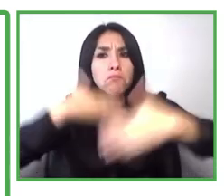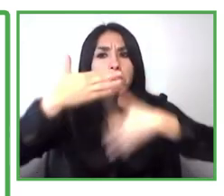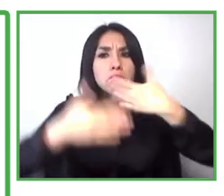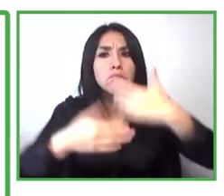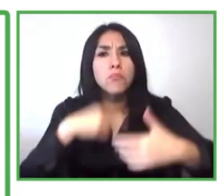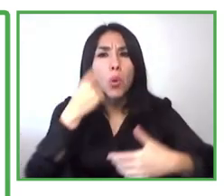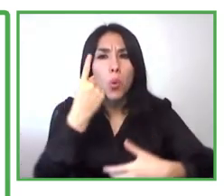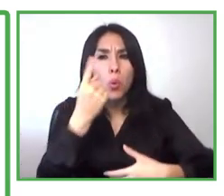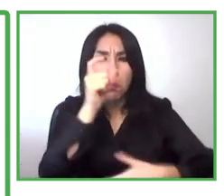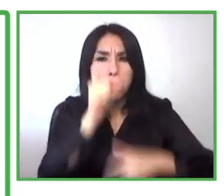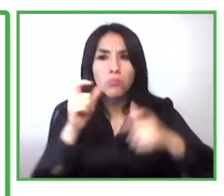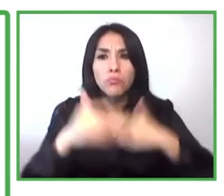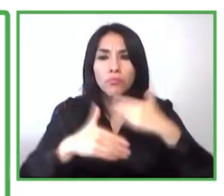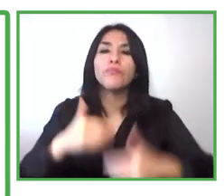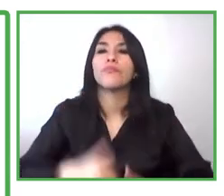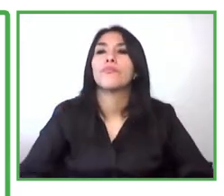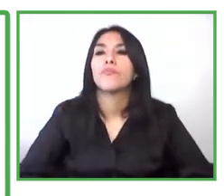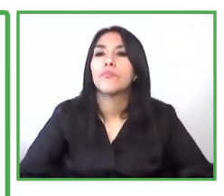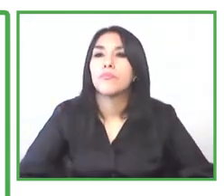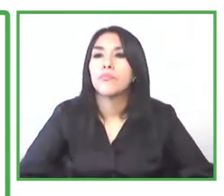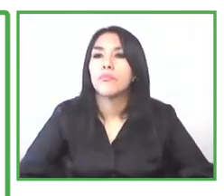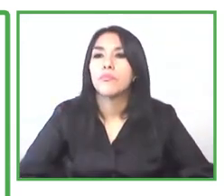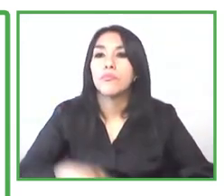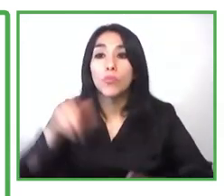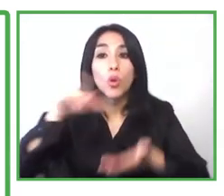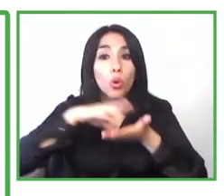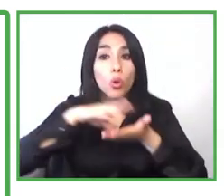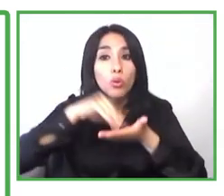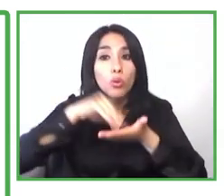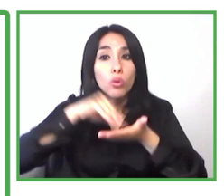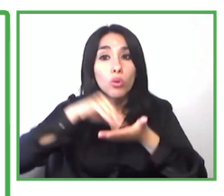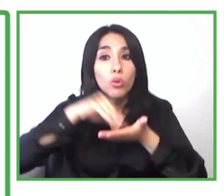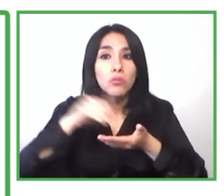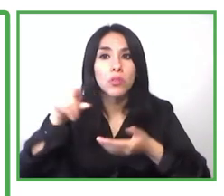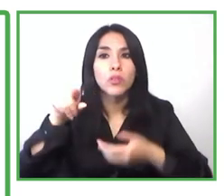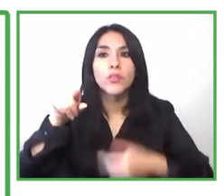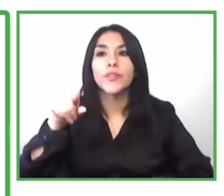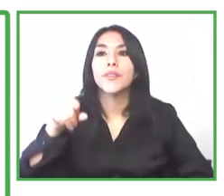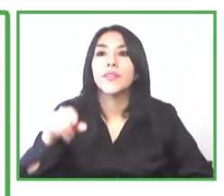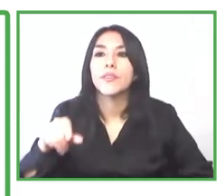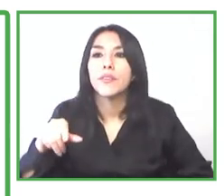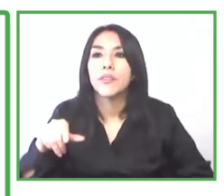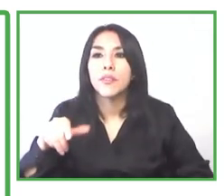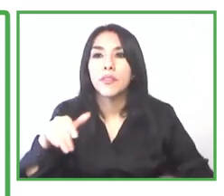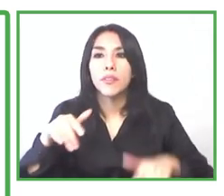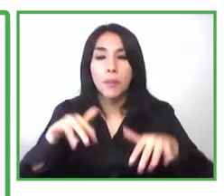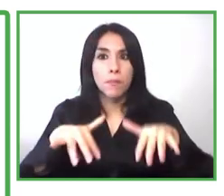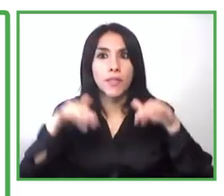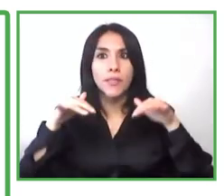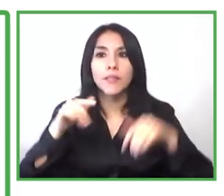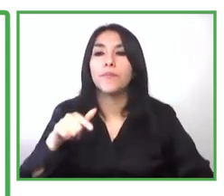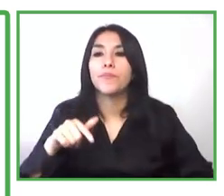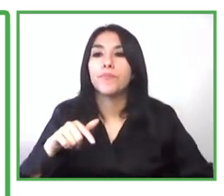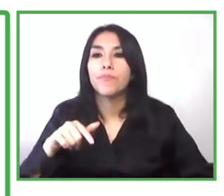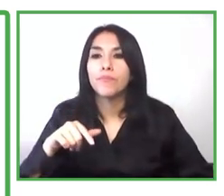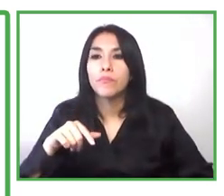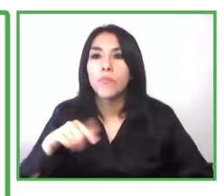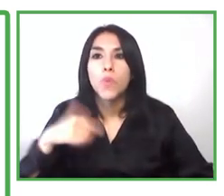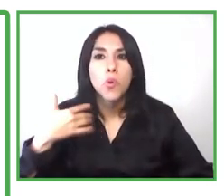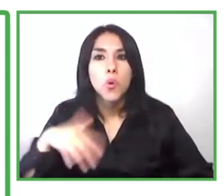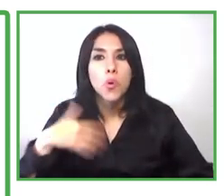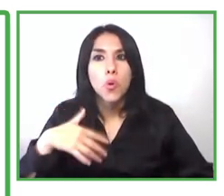ways could maybe did not work so that we can learn from the experience it was a very interesting seminar that many